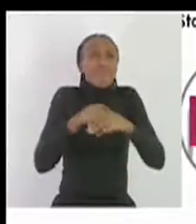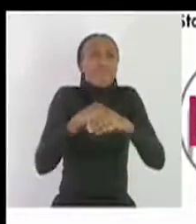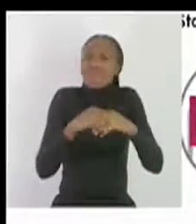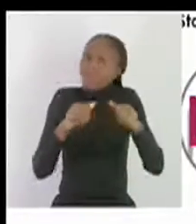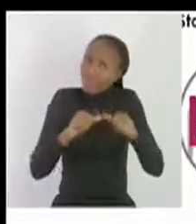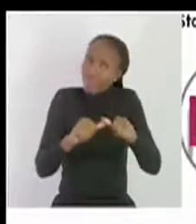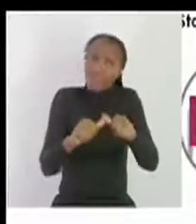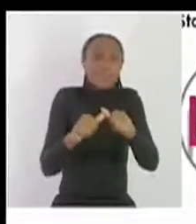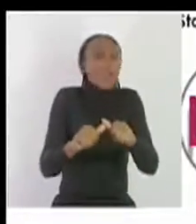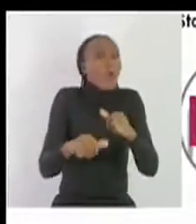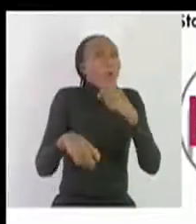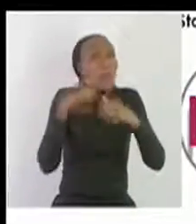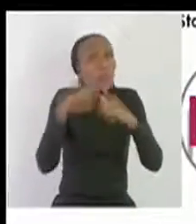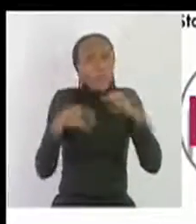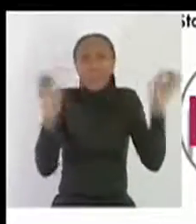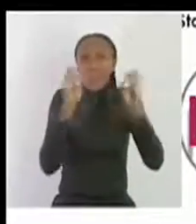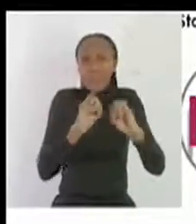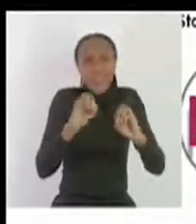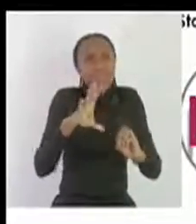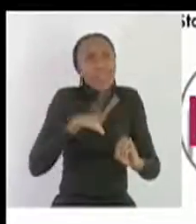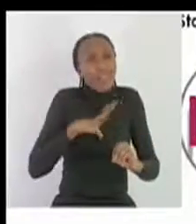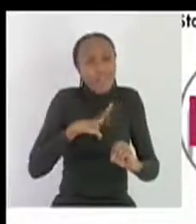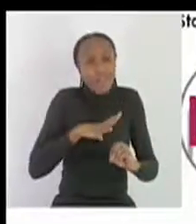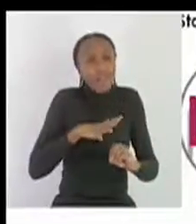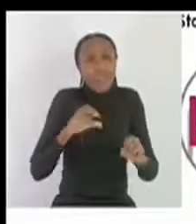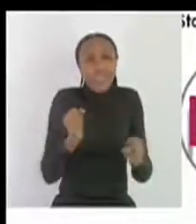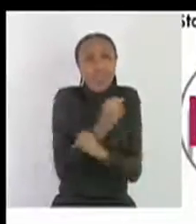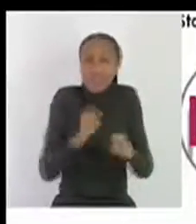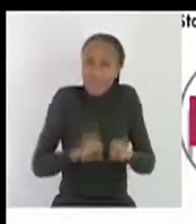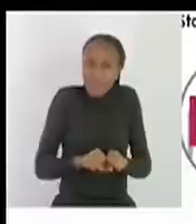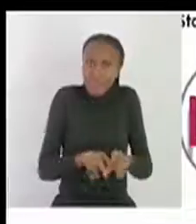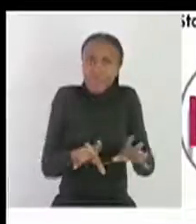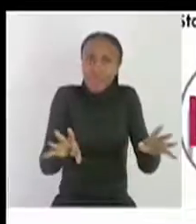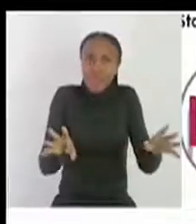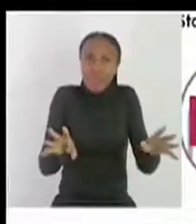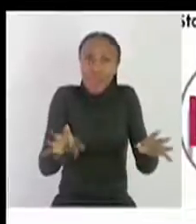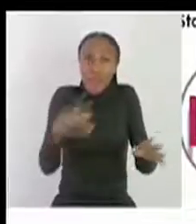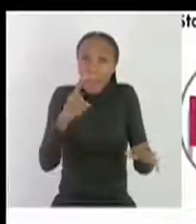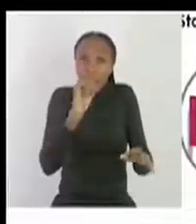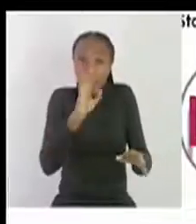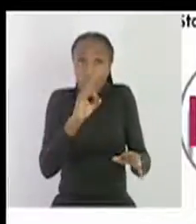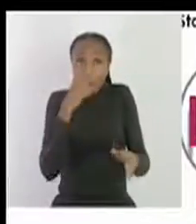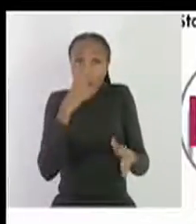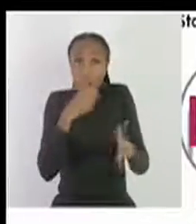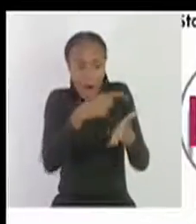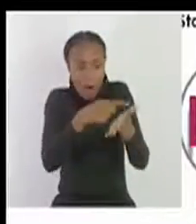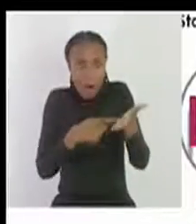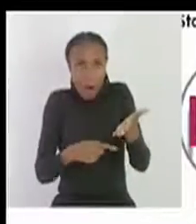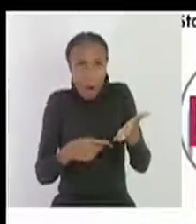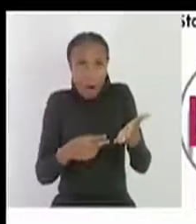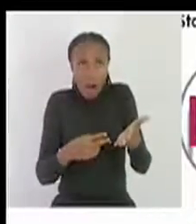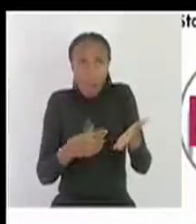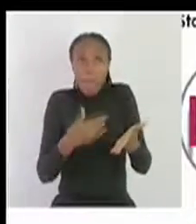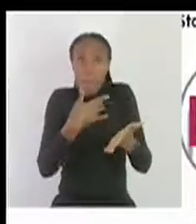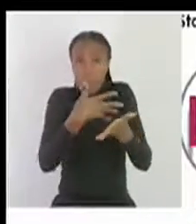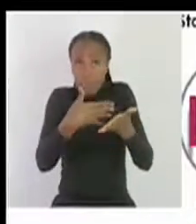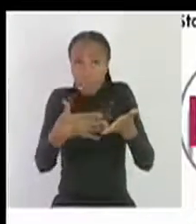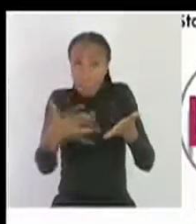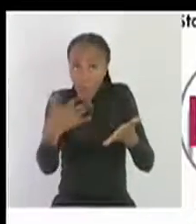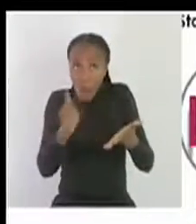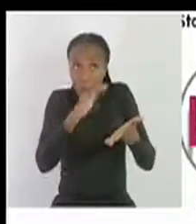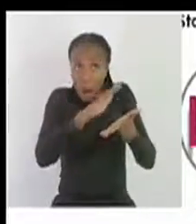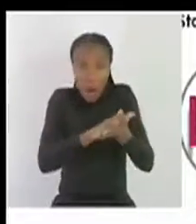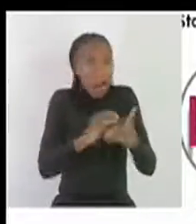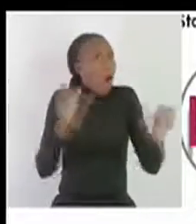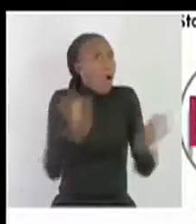with that person because shaking hands doesn't transmit the virus however i advise you that when you are shaking hands you make sure that you